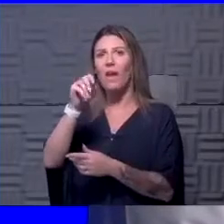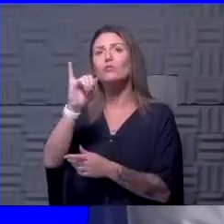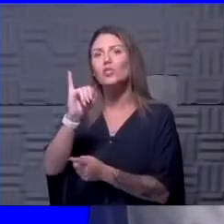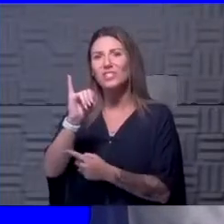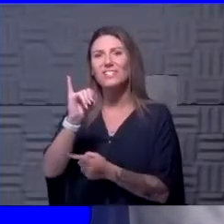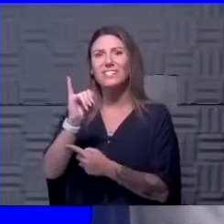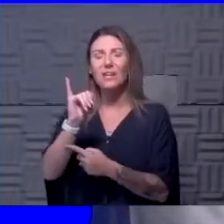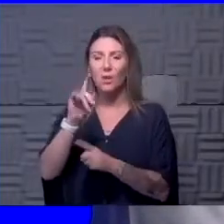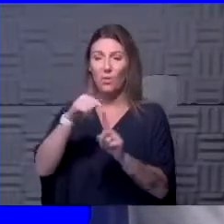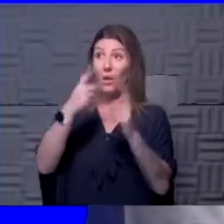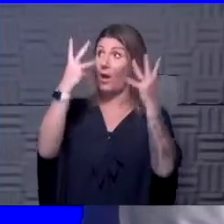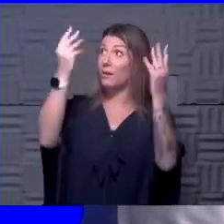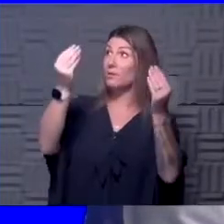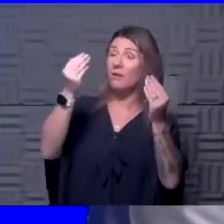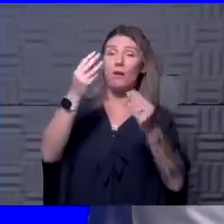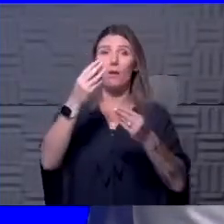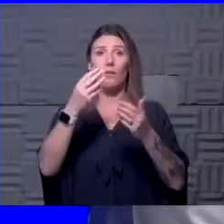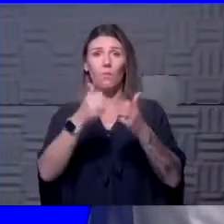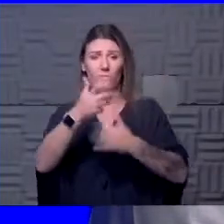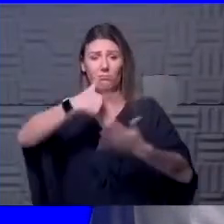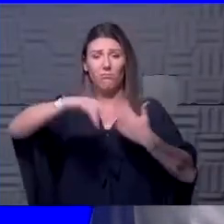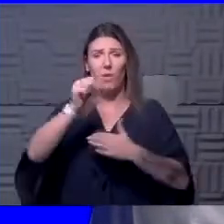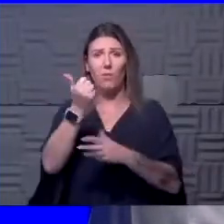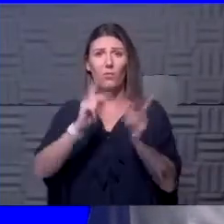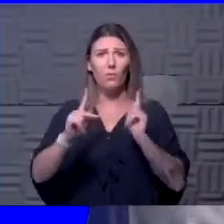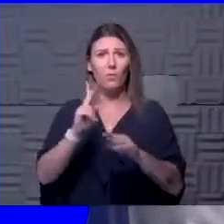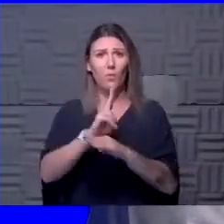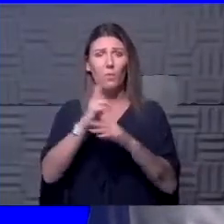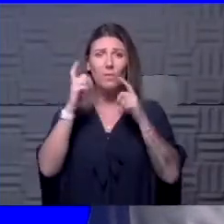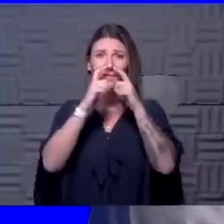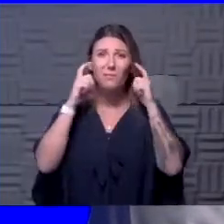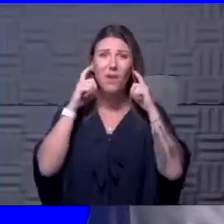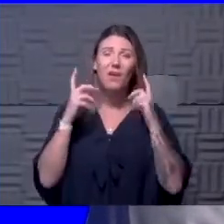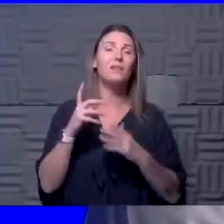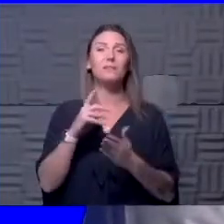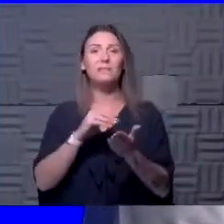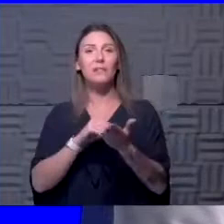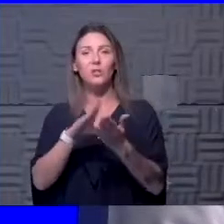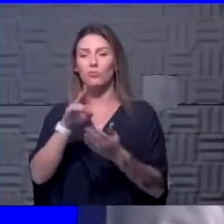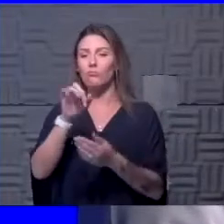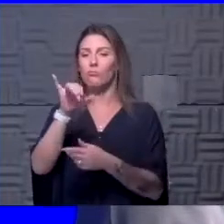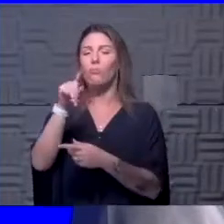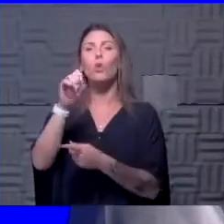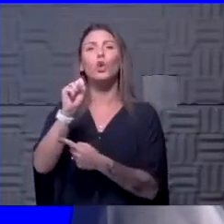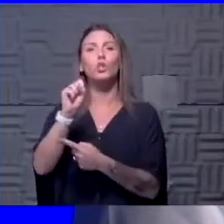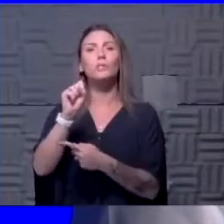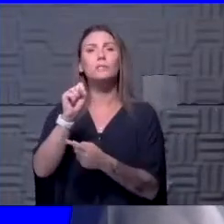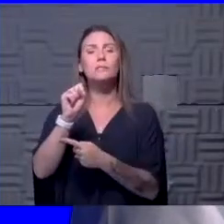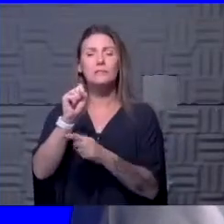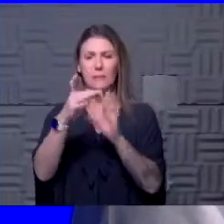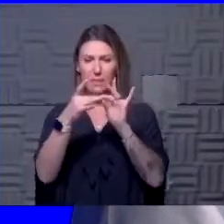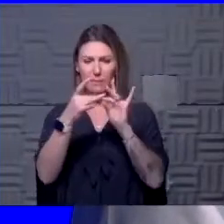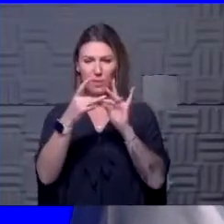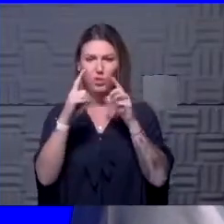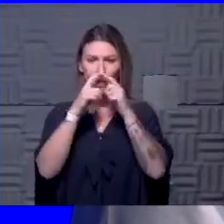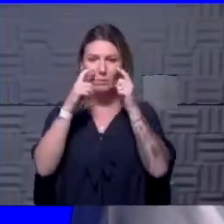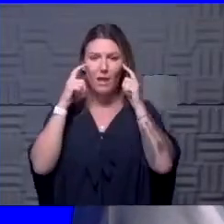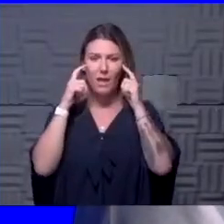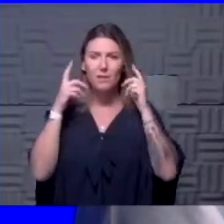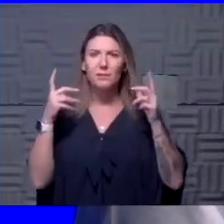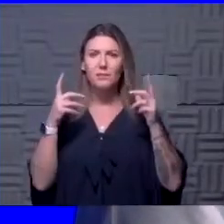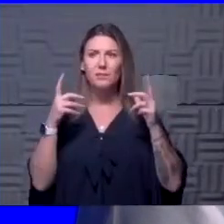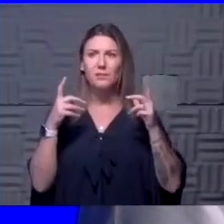around other people, I'm still wearing masks. Or, you know, Dr. Birx's message to us was, our messaging about masking has become